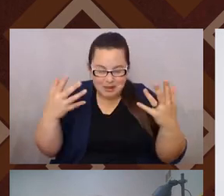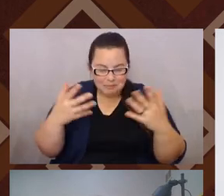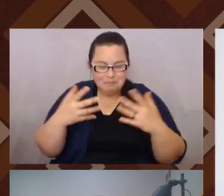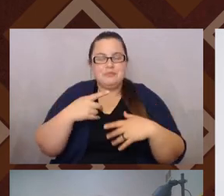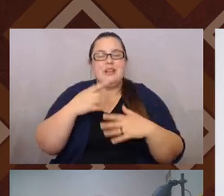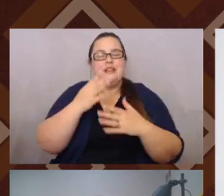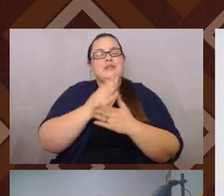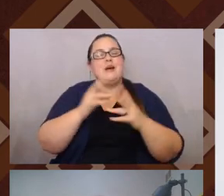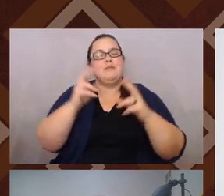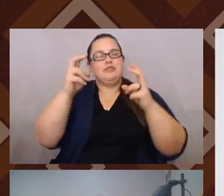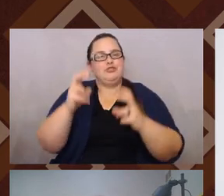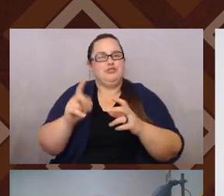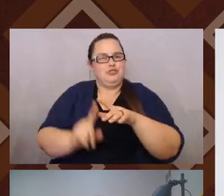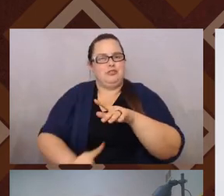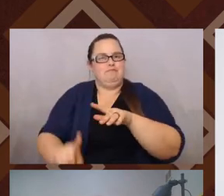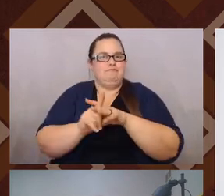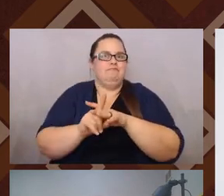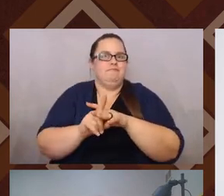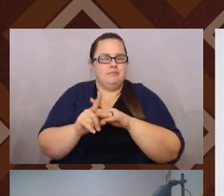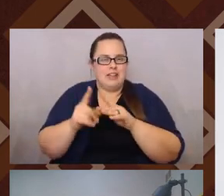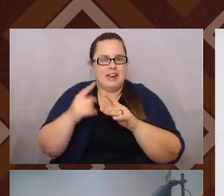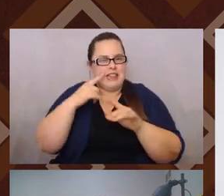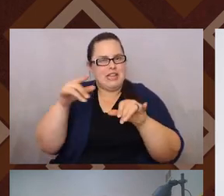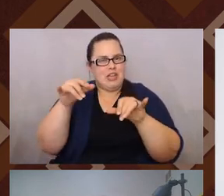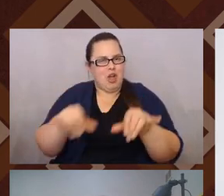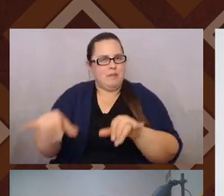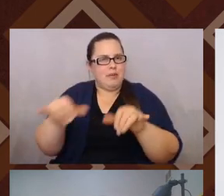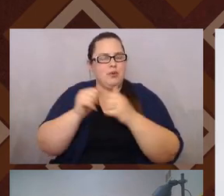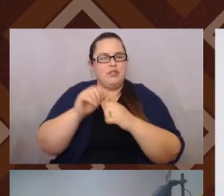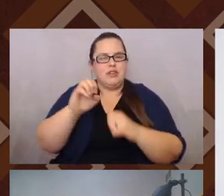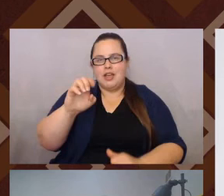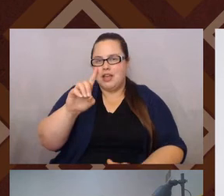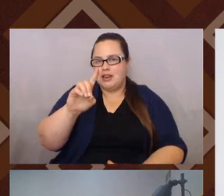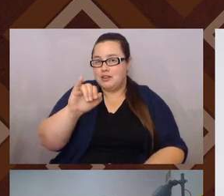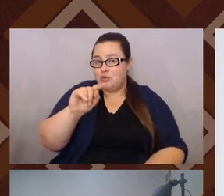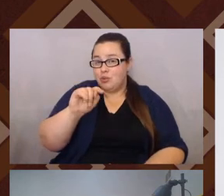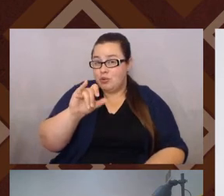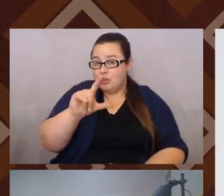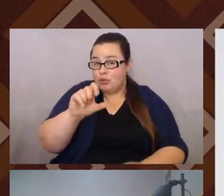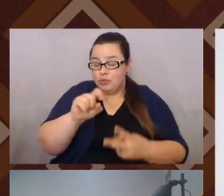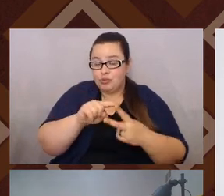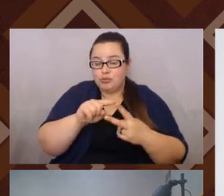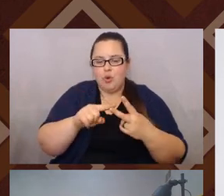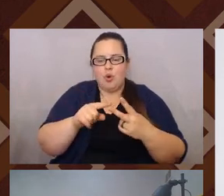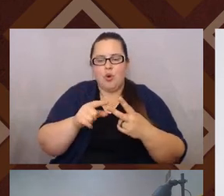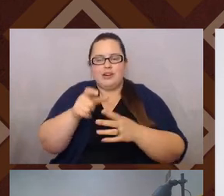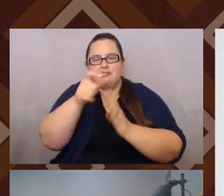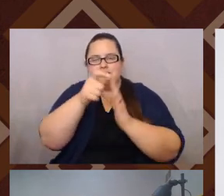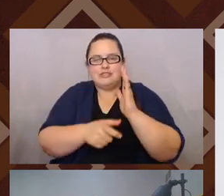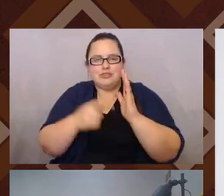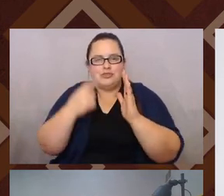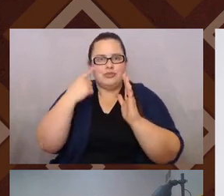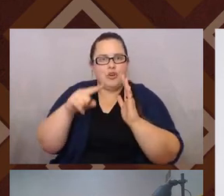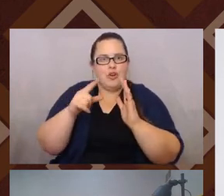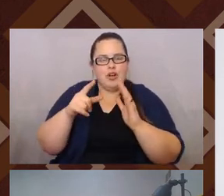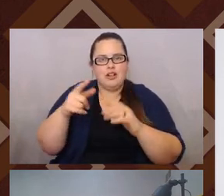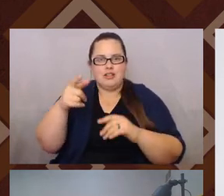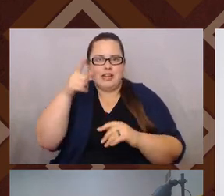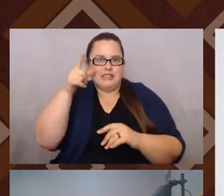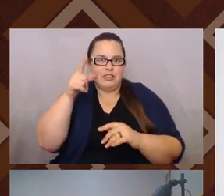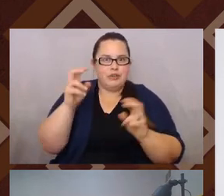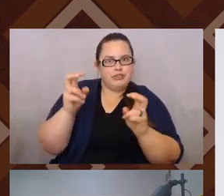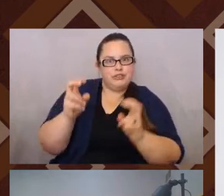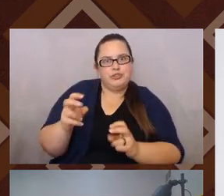common when you look at, um, either editorials or sections on like Latino issues in America or NPR and